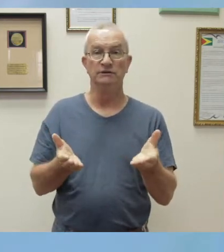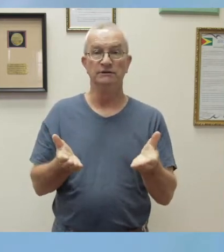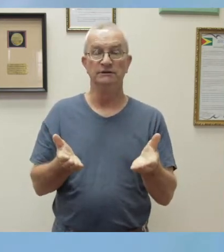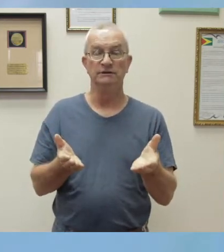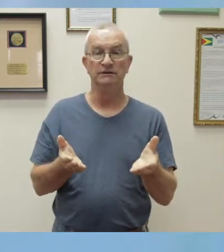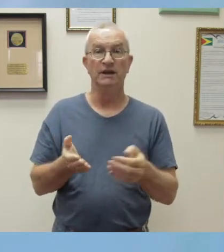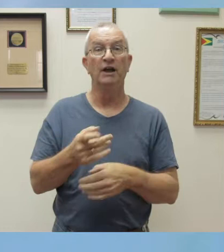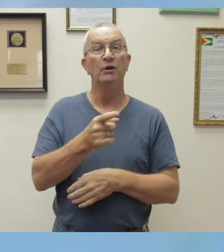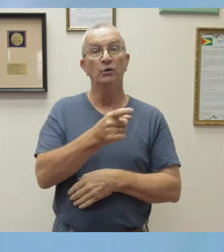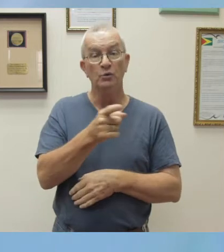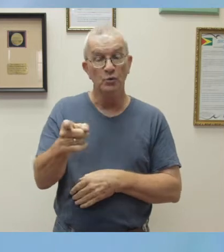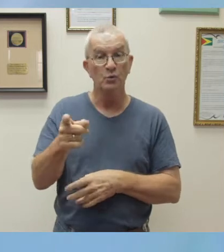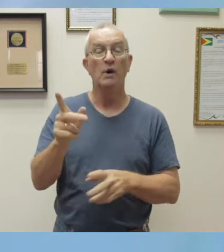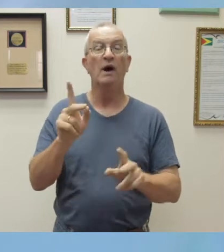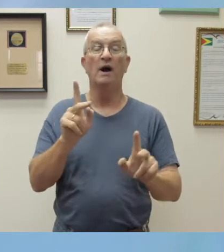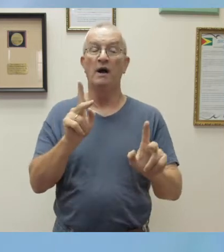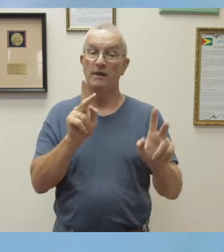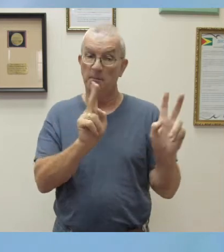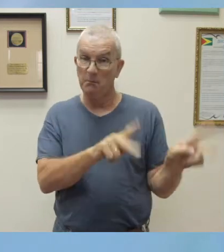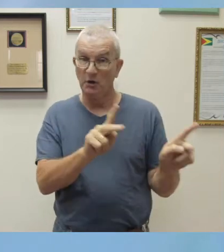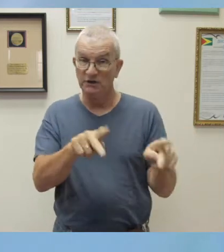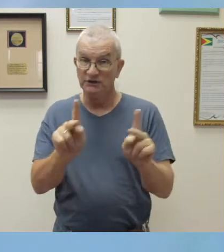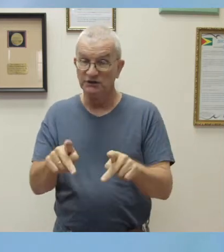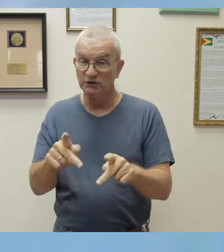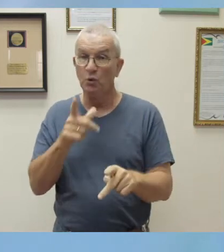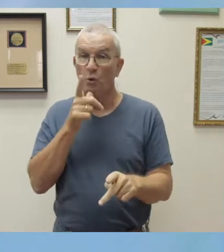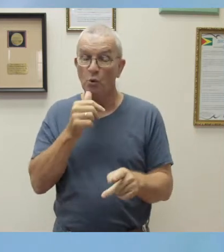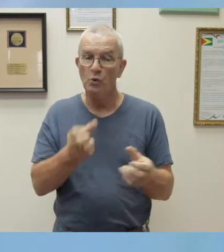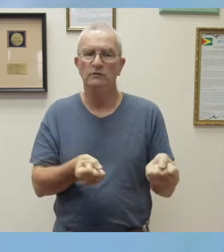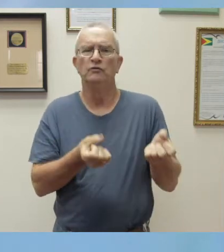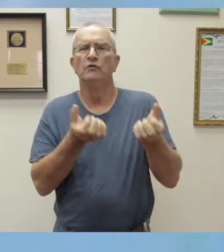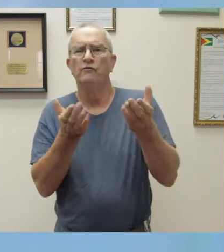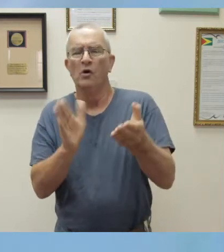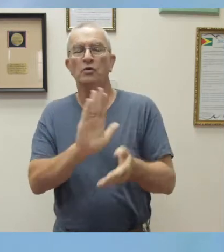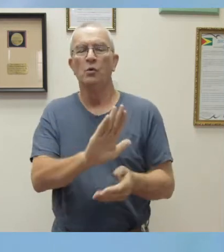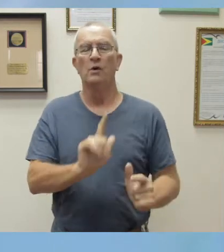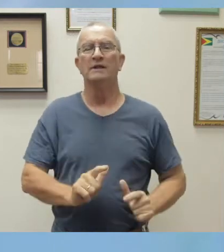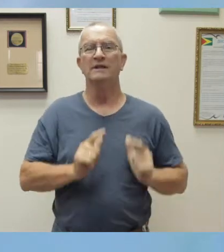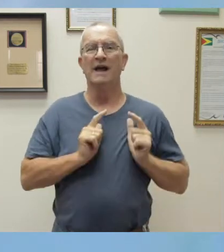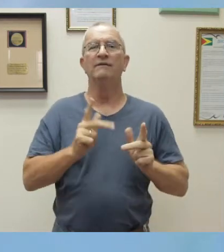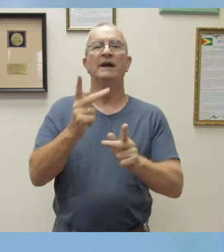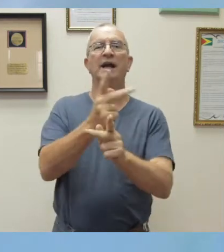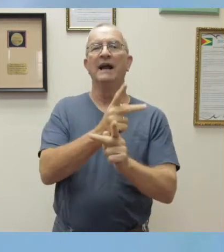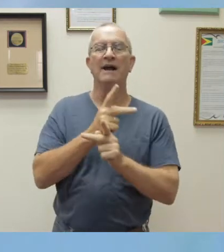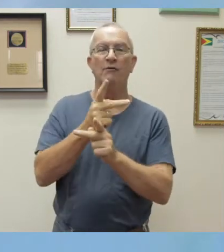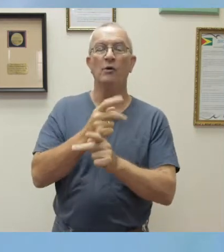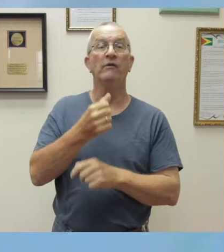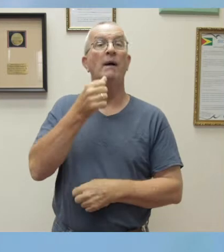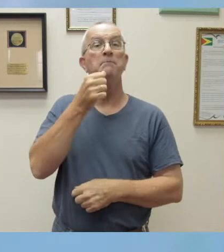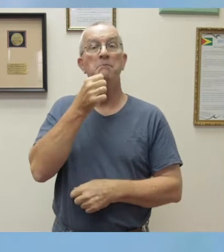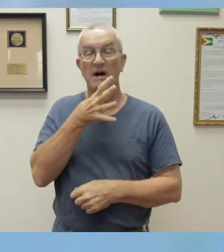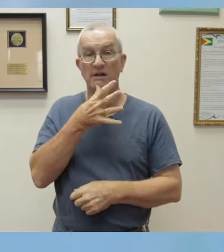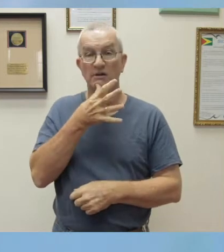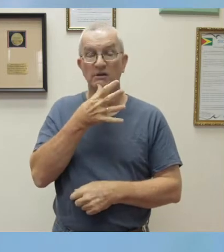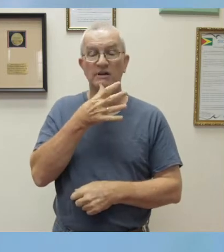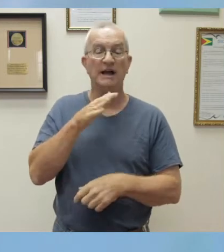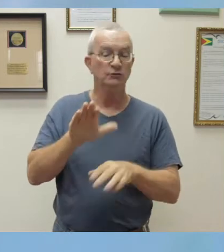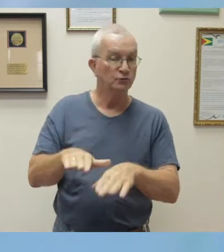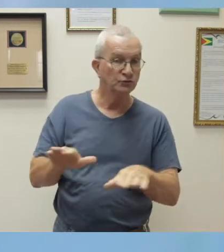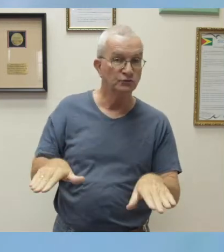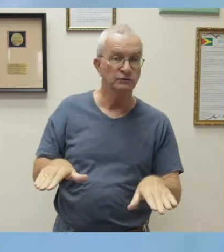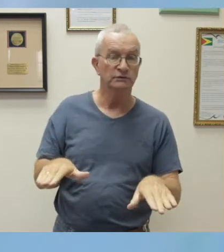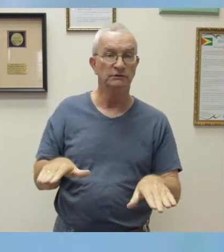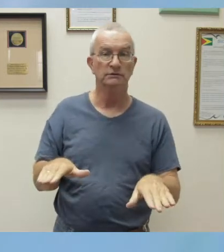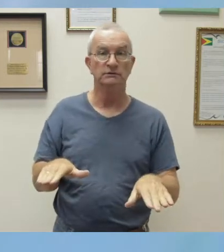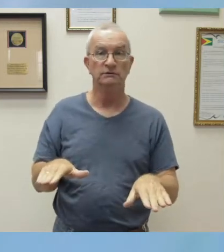who devote your lives to caring for our mothers and children, giving